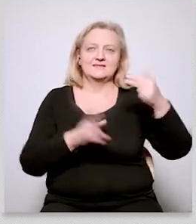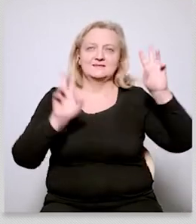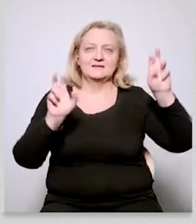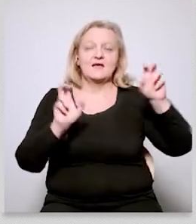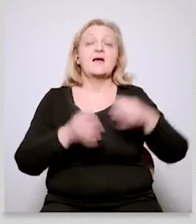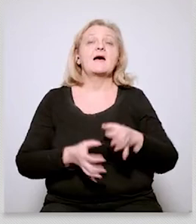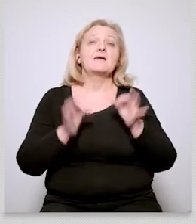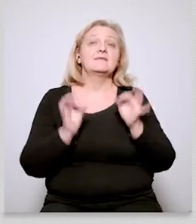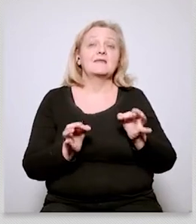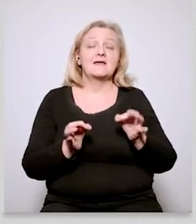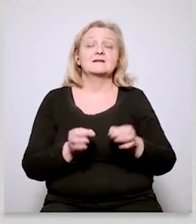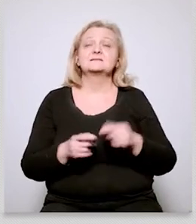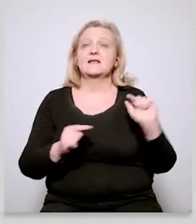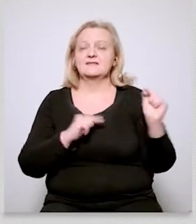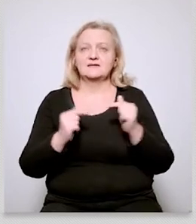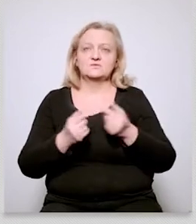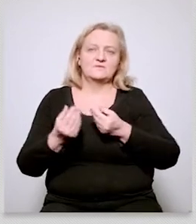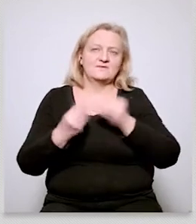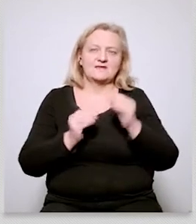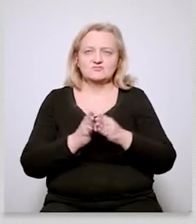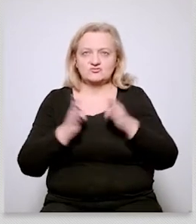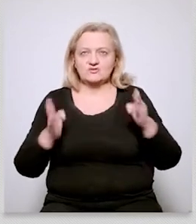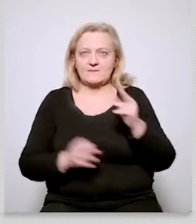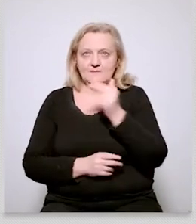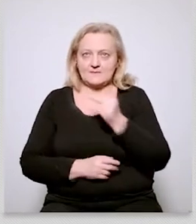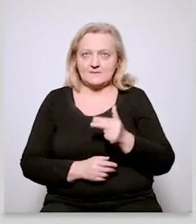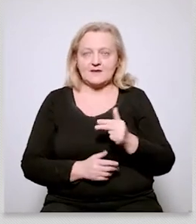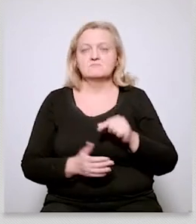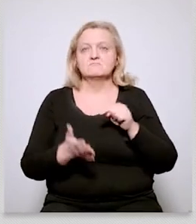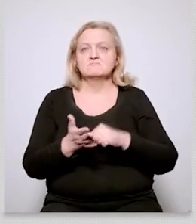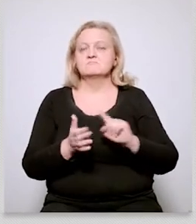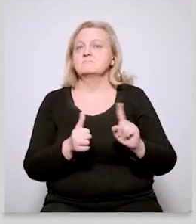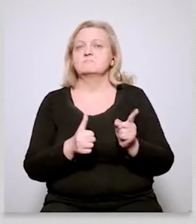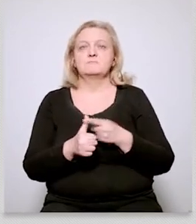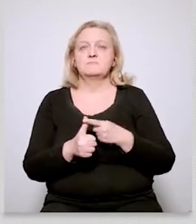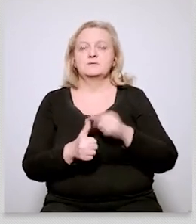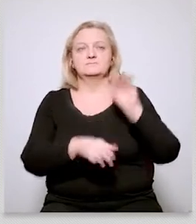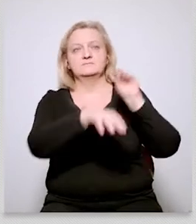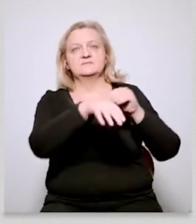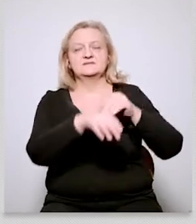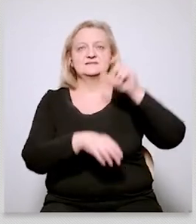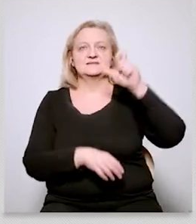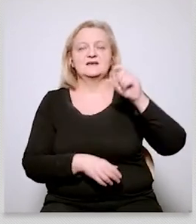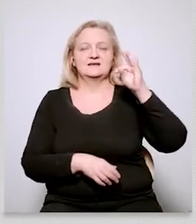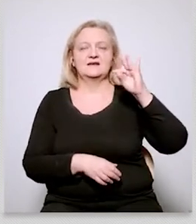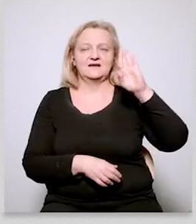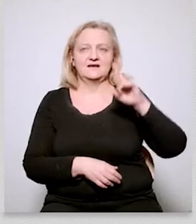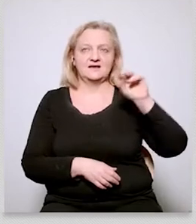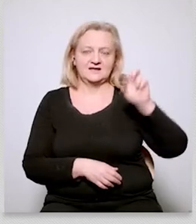as i mentioned before um author to co-author to report um on the green wedge